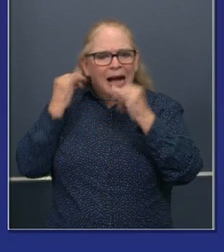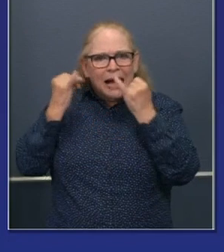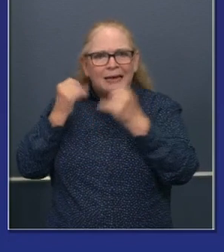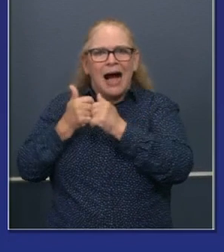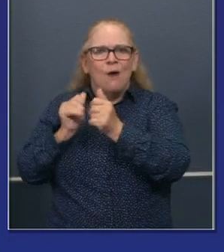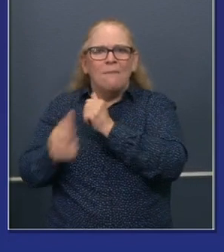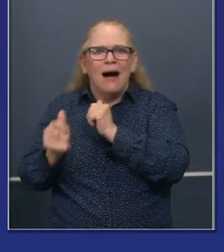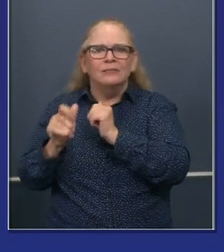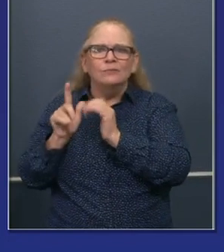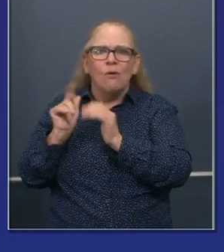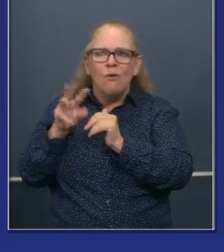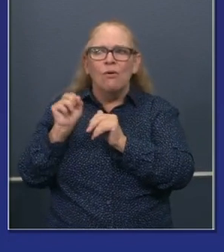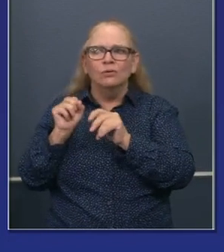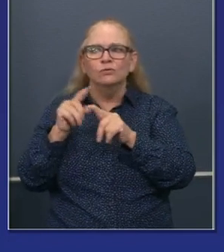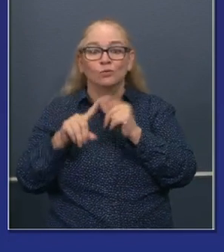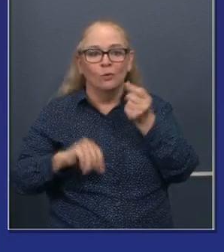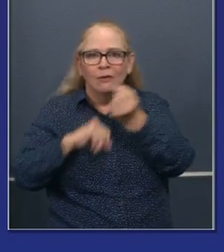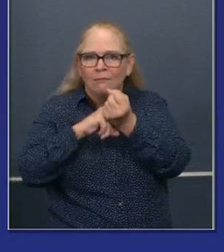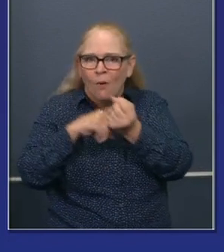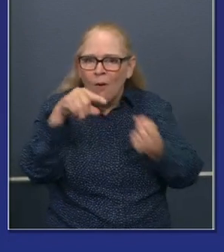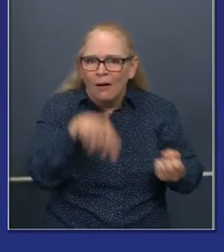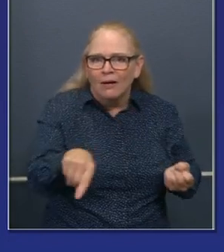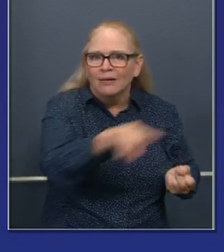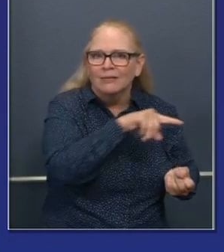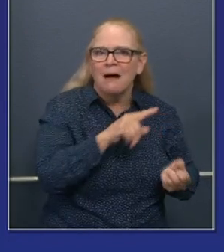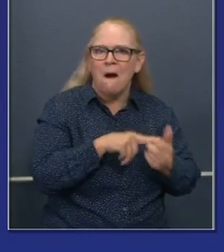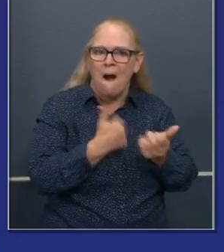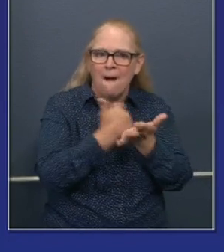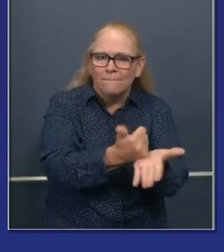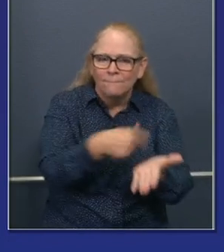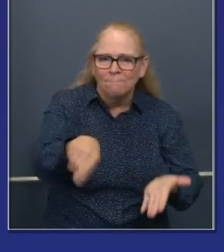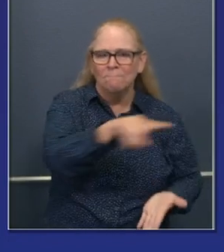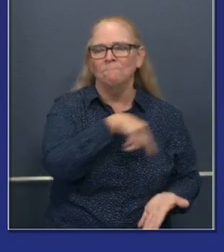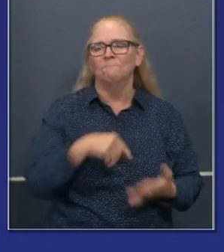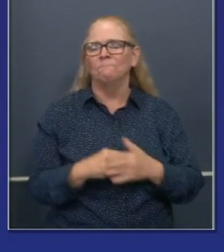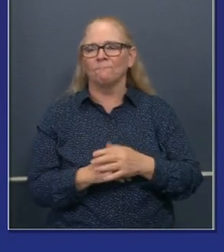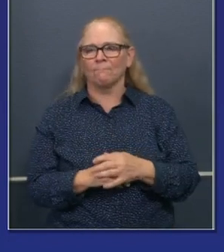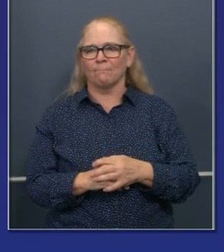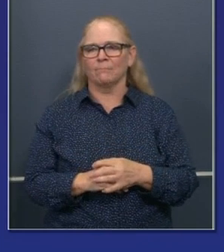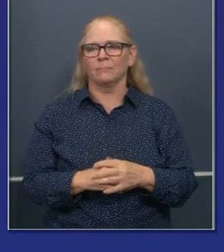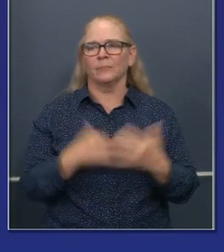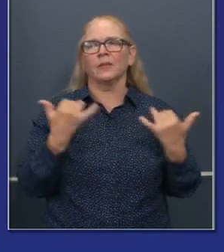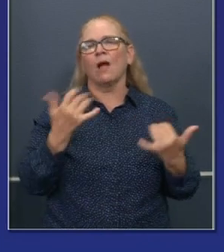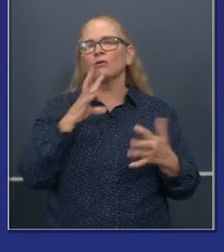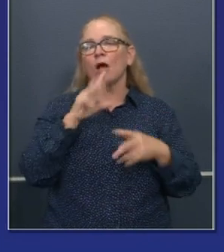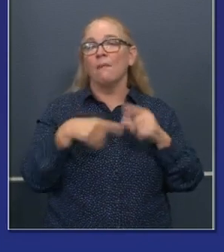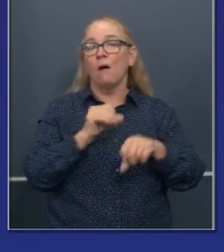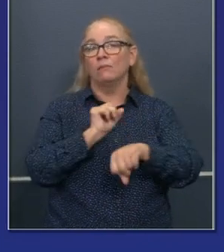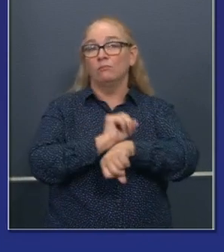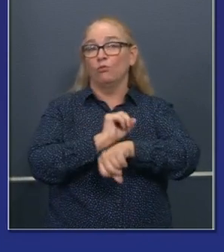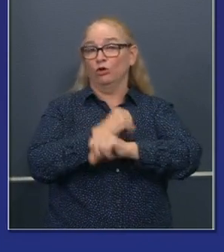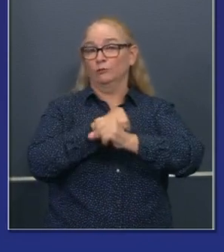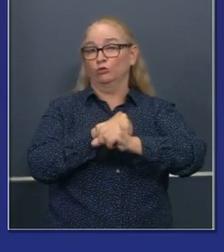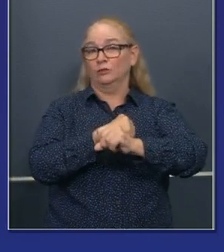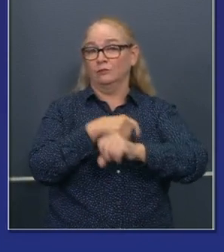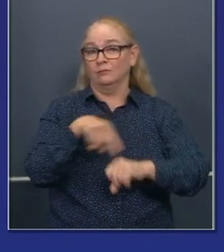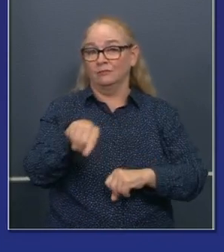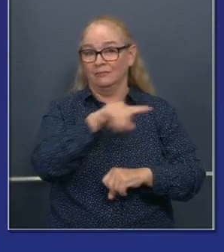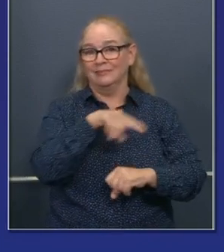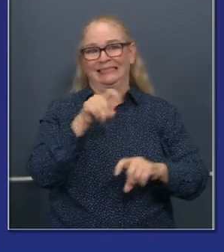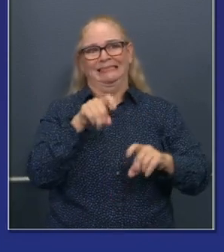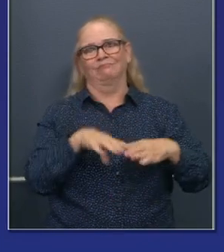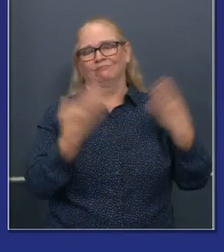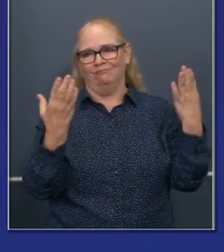successful workers protection. We talked about this, uh, well, 10 or so days ago in Stockton, California. followed up here,